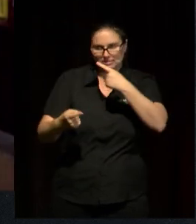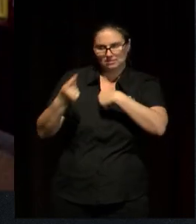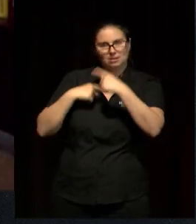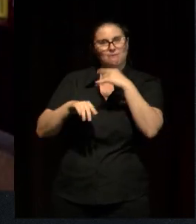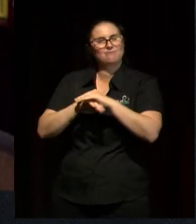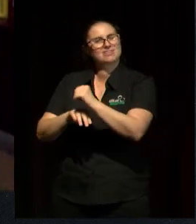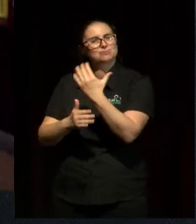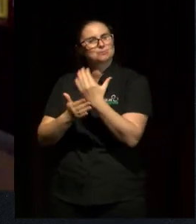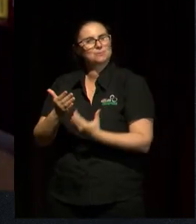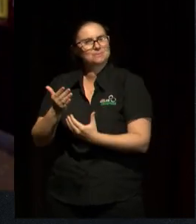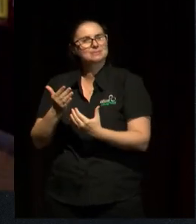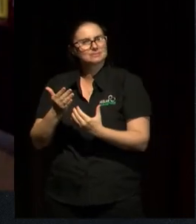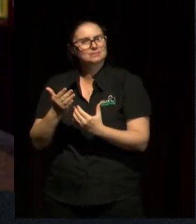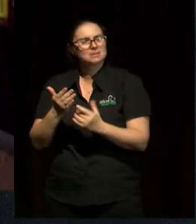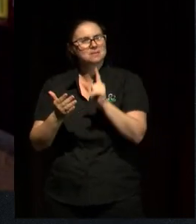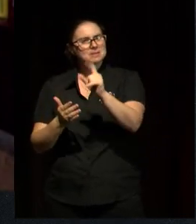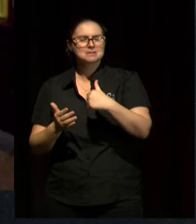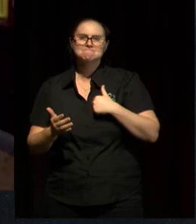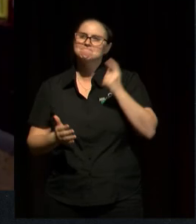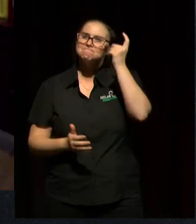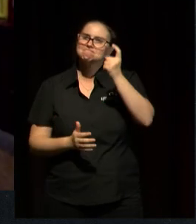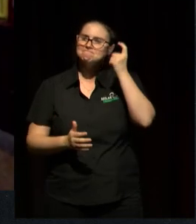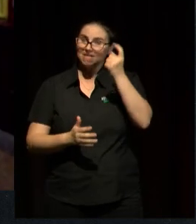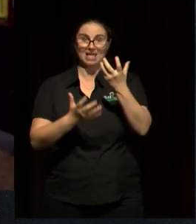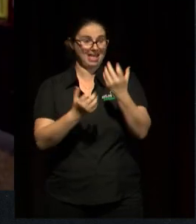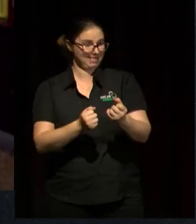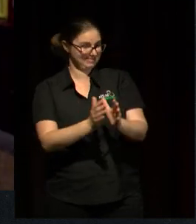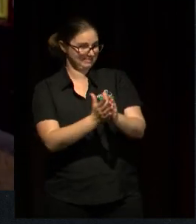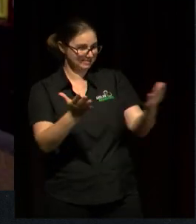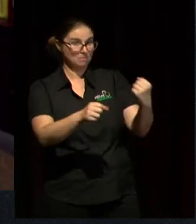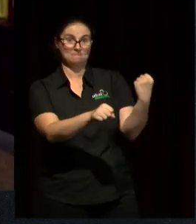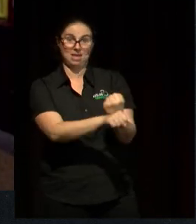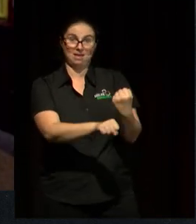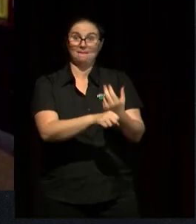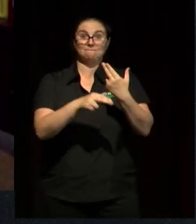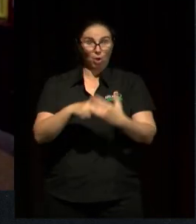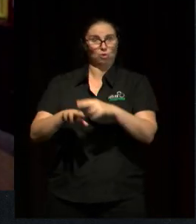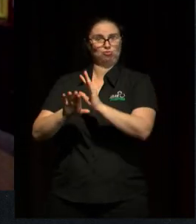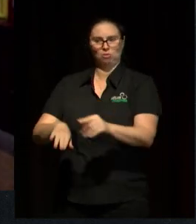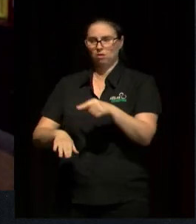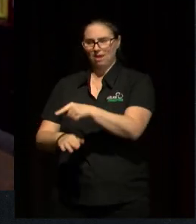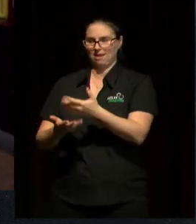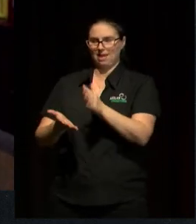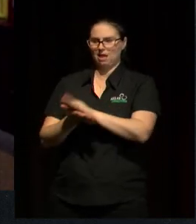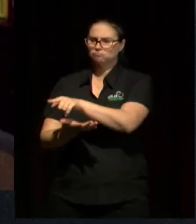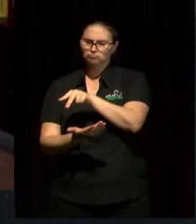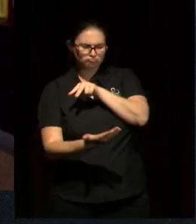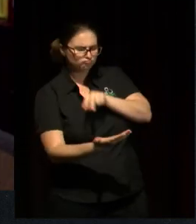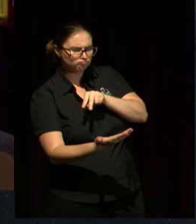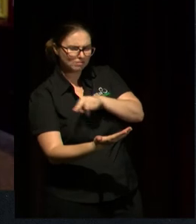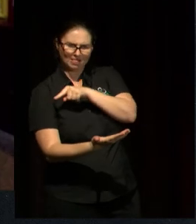But I'm also interested in how they interpret stories written for them. So I'm doing lots of readership studies at the moment, which tap into